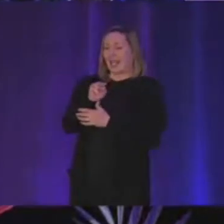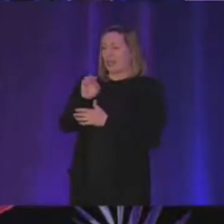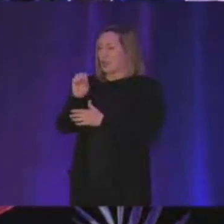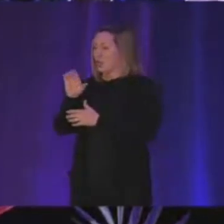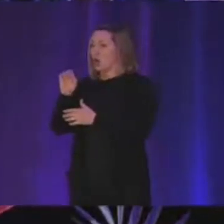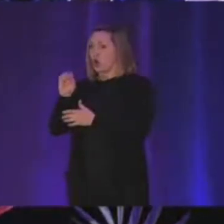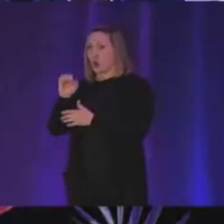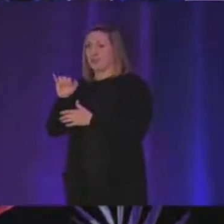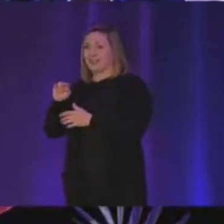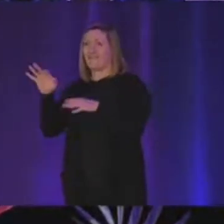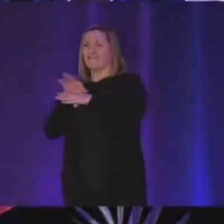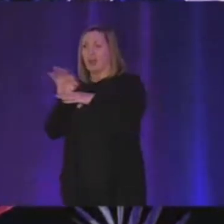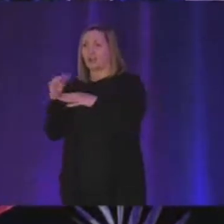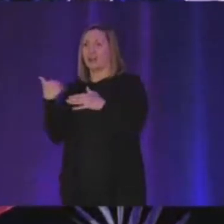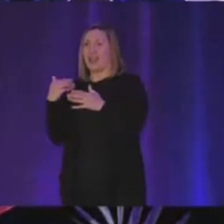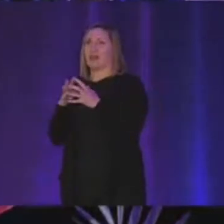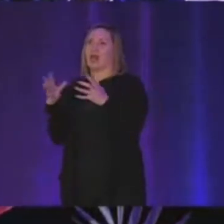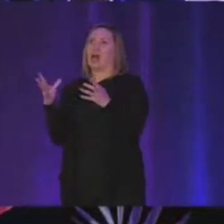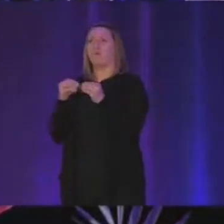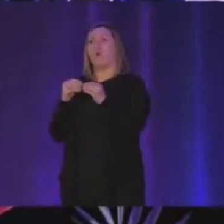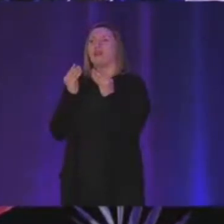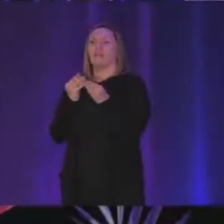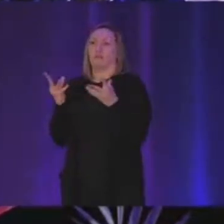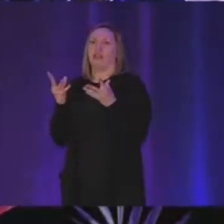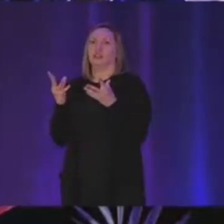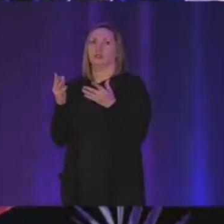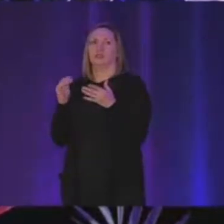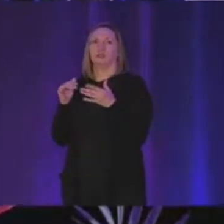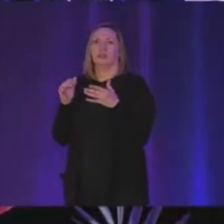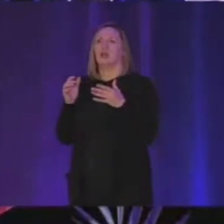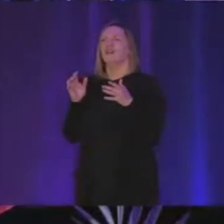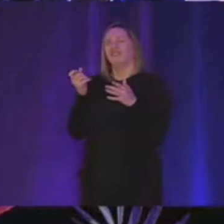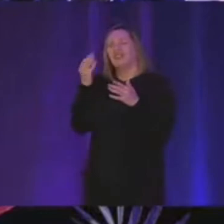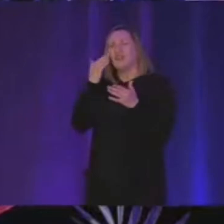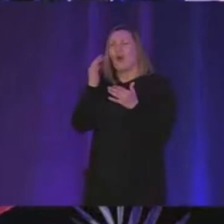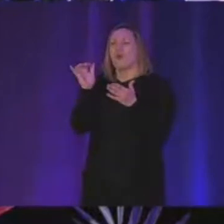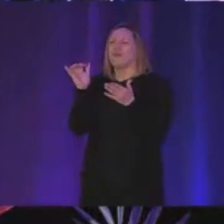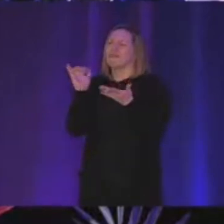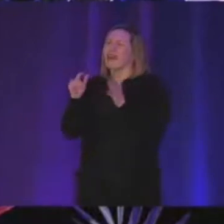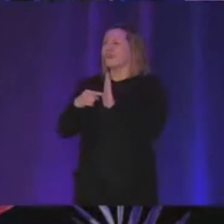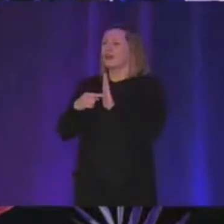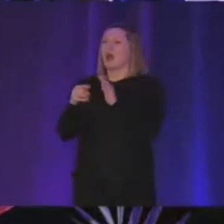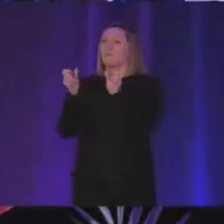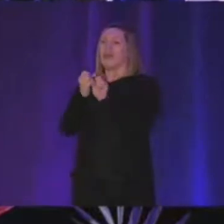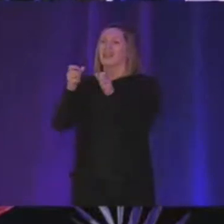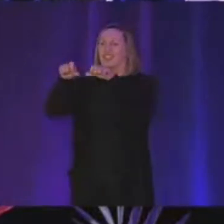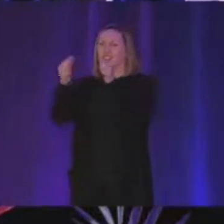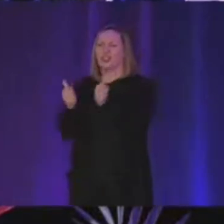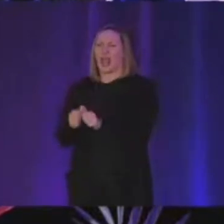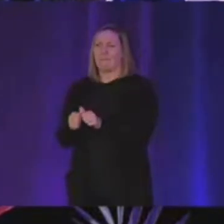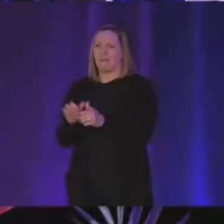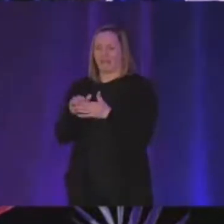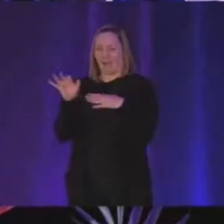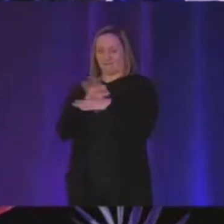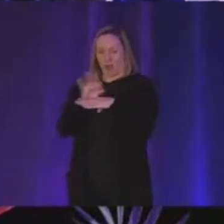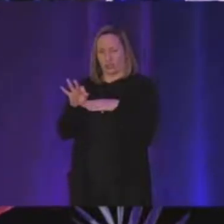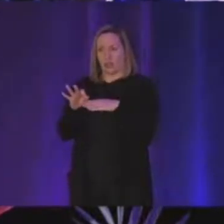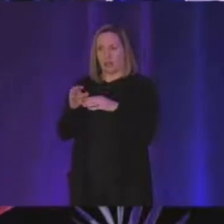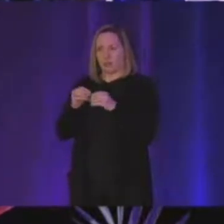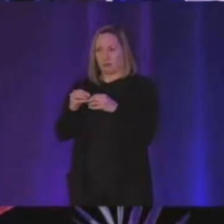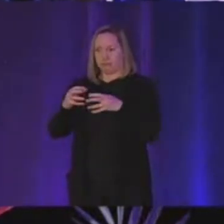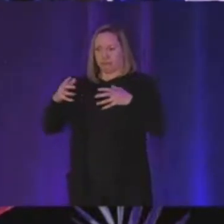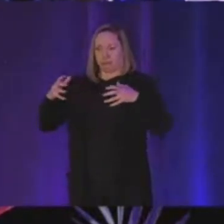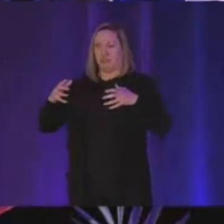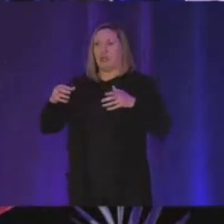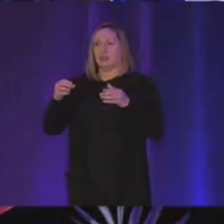contain like way more like information and like make the shape uh of the overall function and then the more you go the more it's going